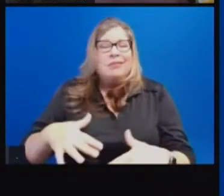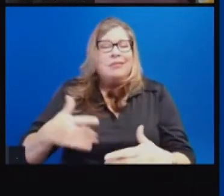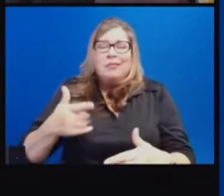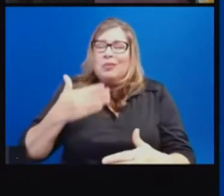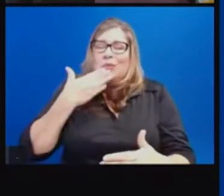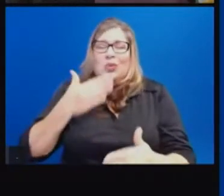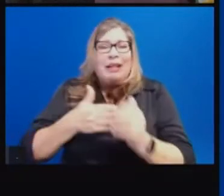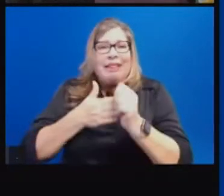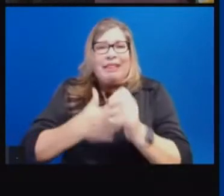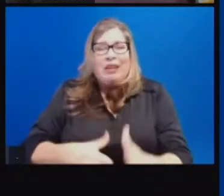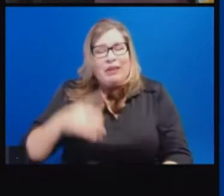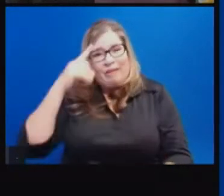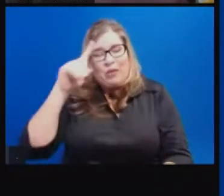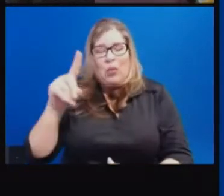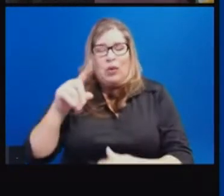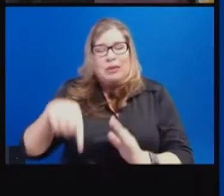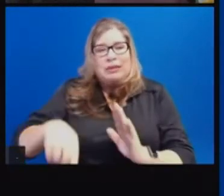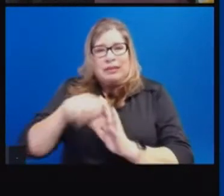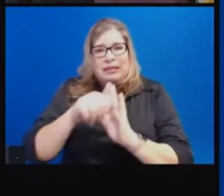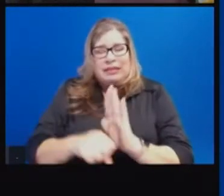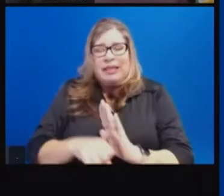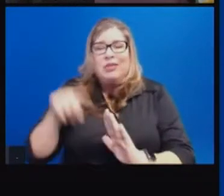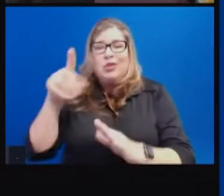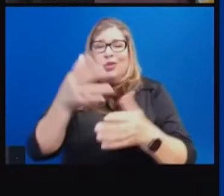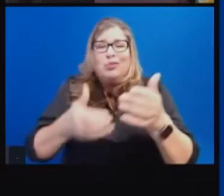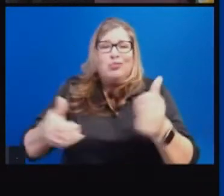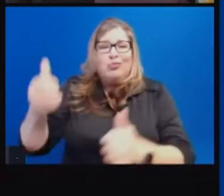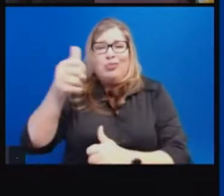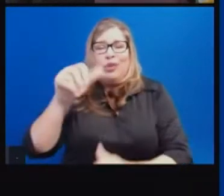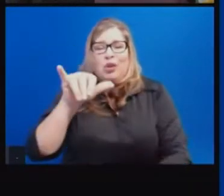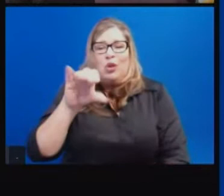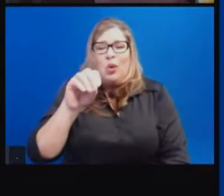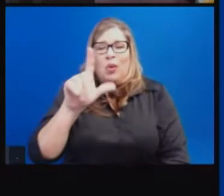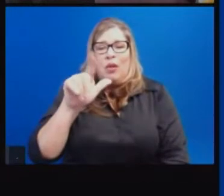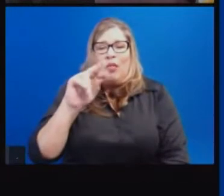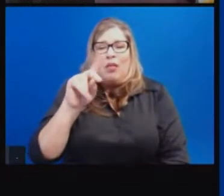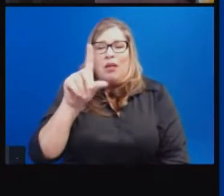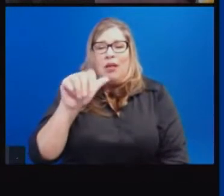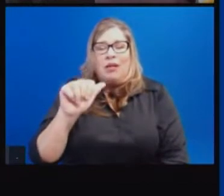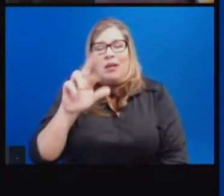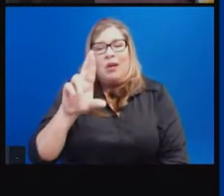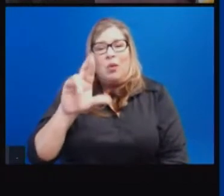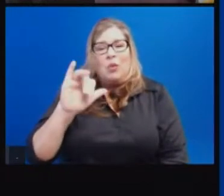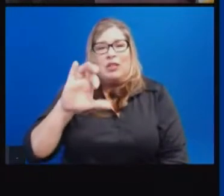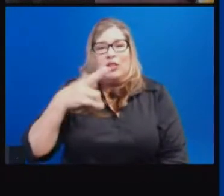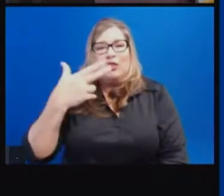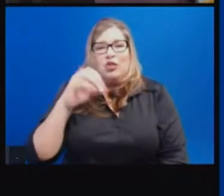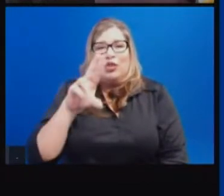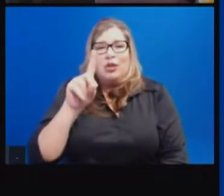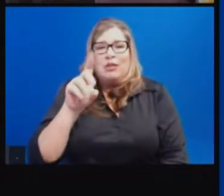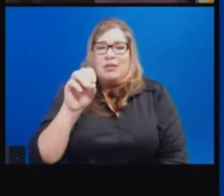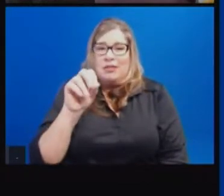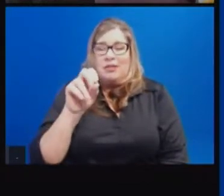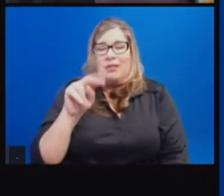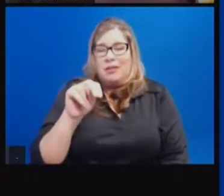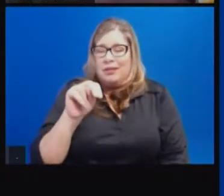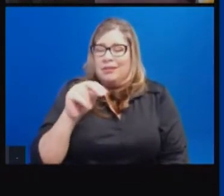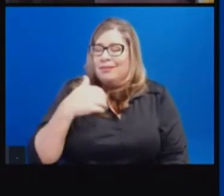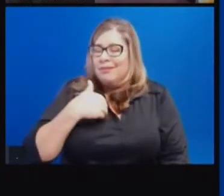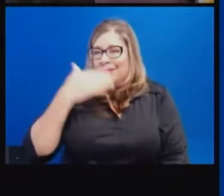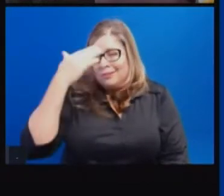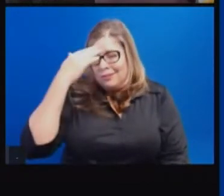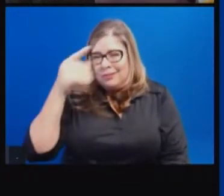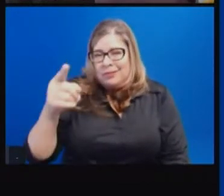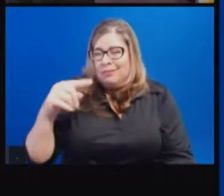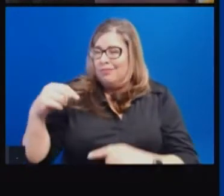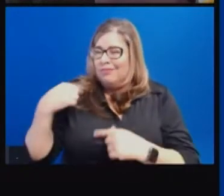state, Secretary Yolanda Richardson. This is a colleague of mine that I've gotten to know, especially over the last year.